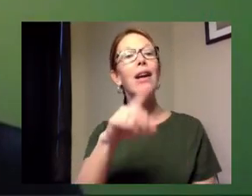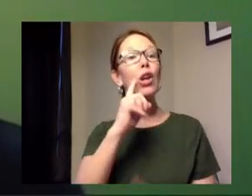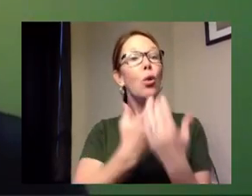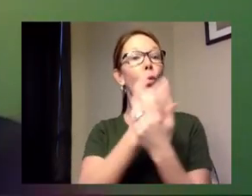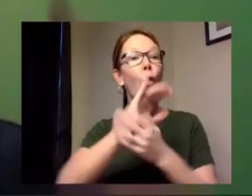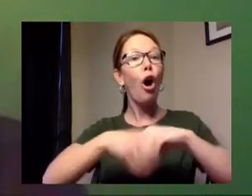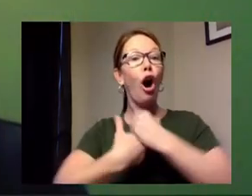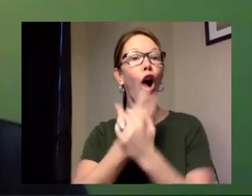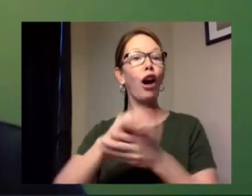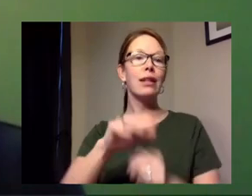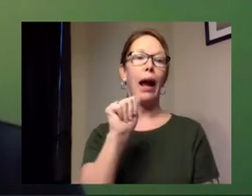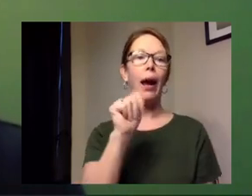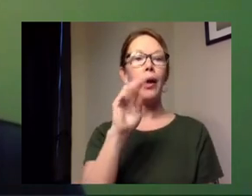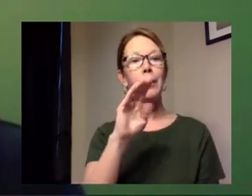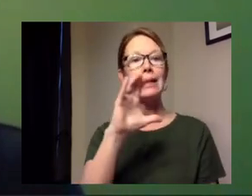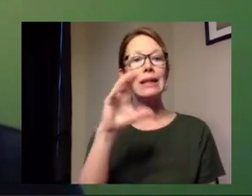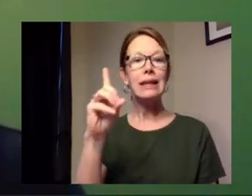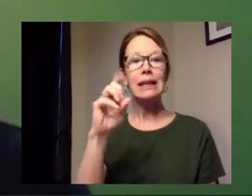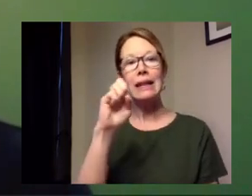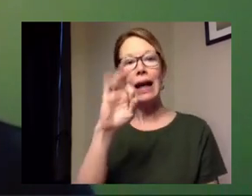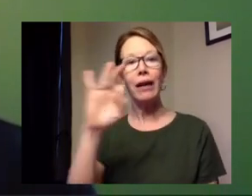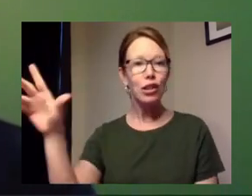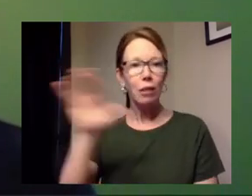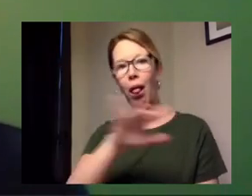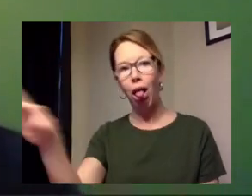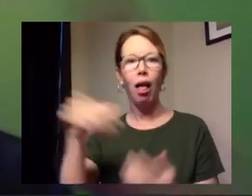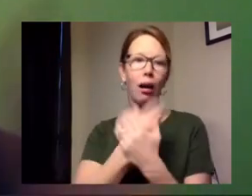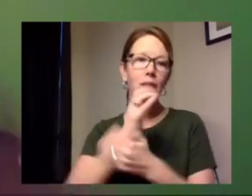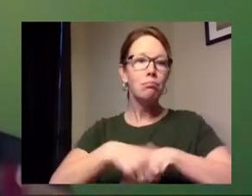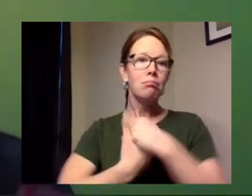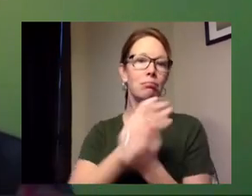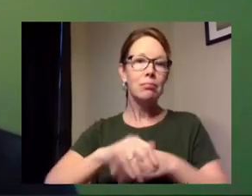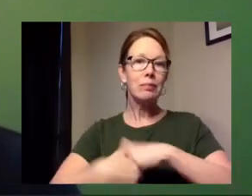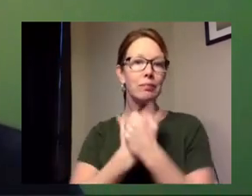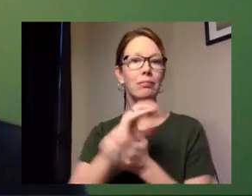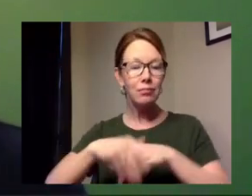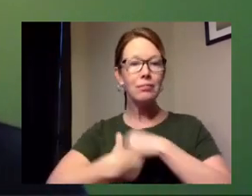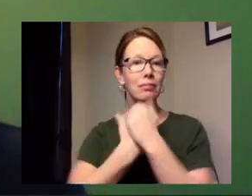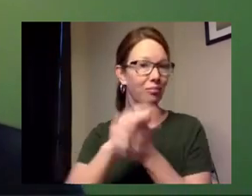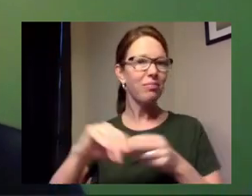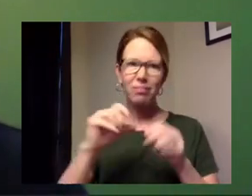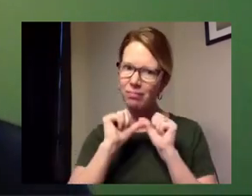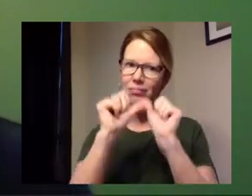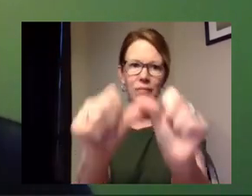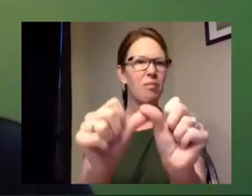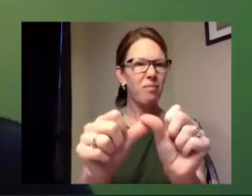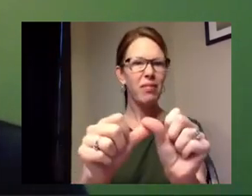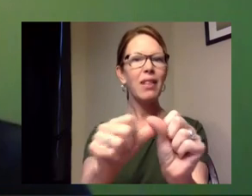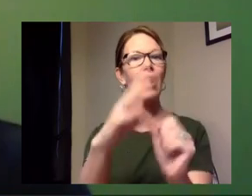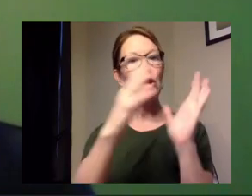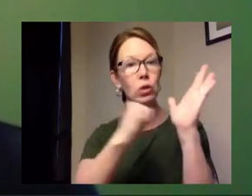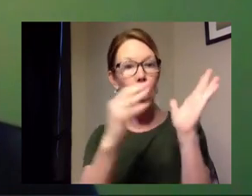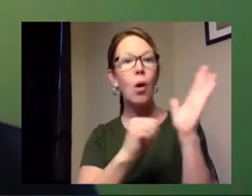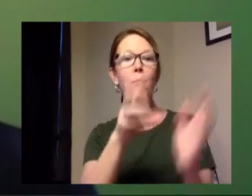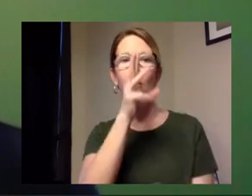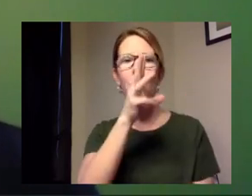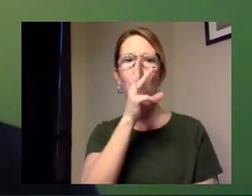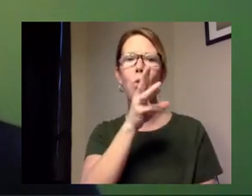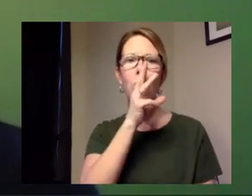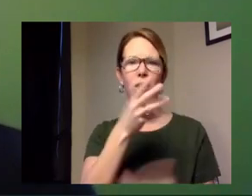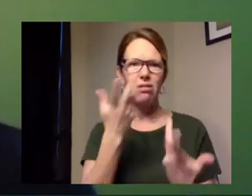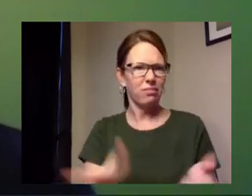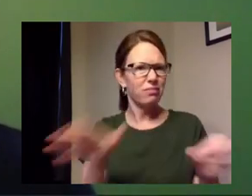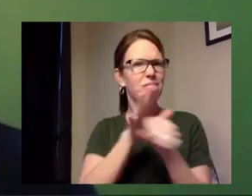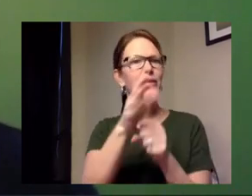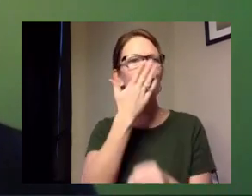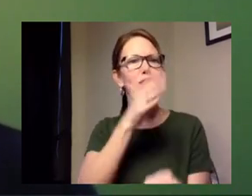and keep washing with soap and water the whole time because yes soap and water is all you need as long as you